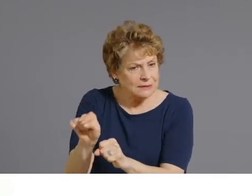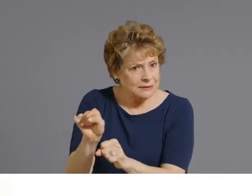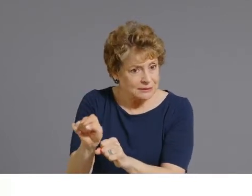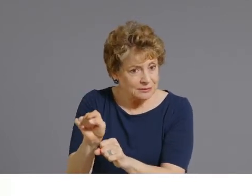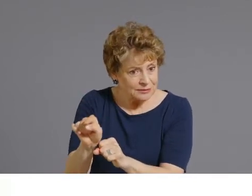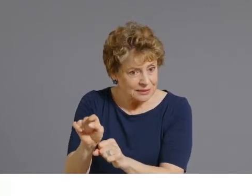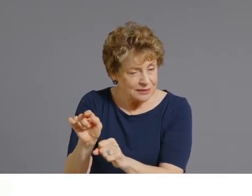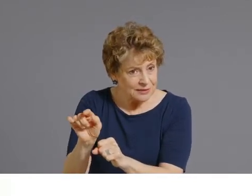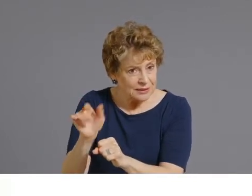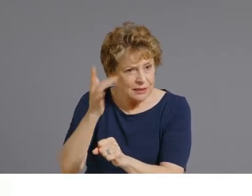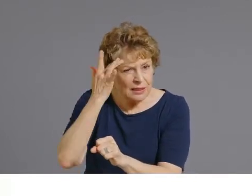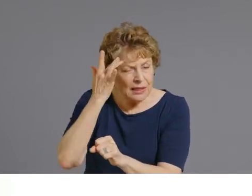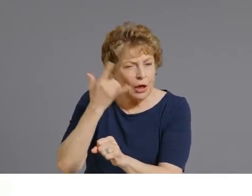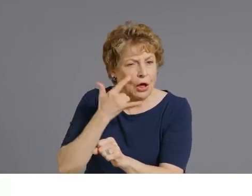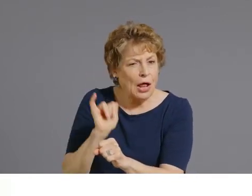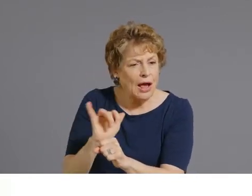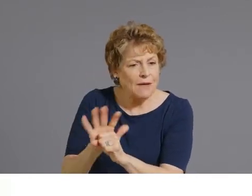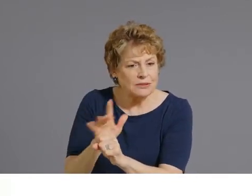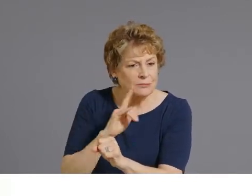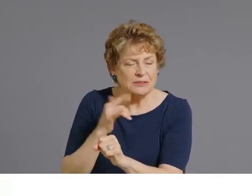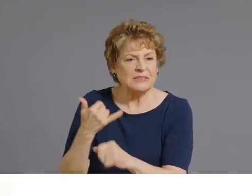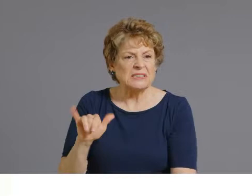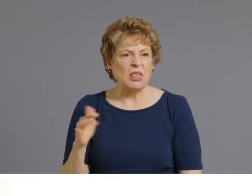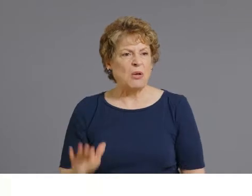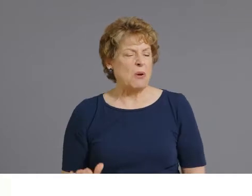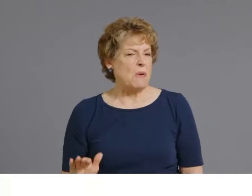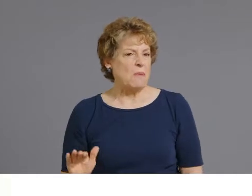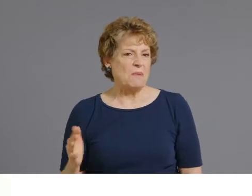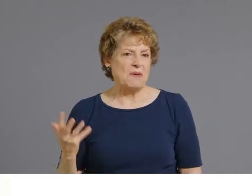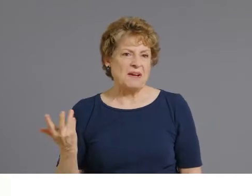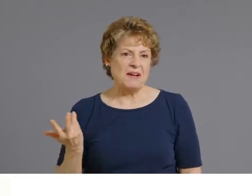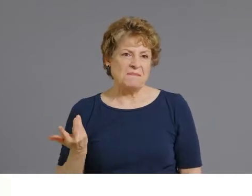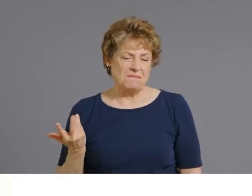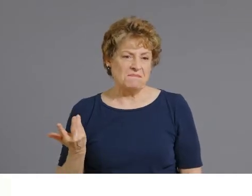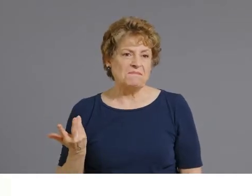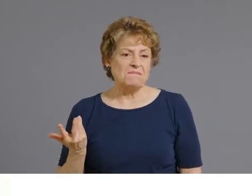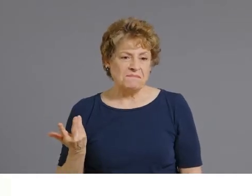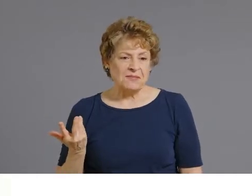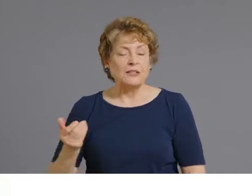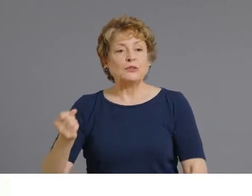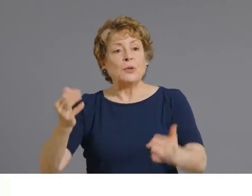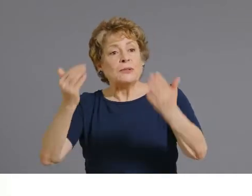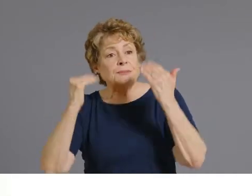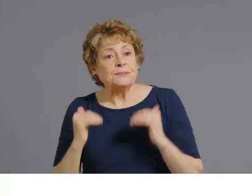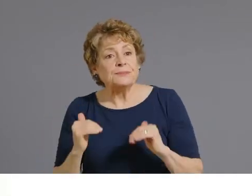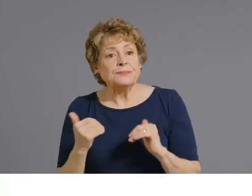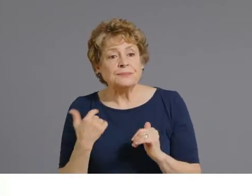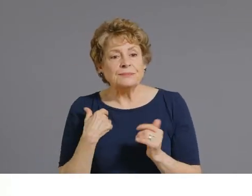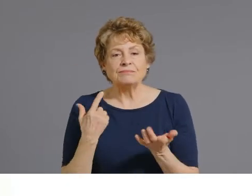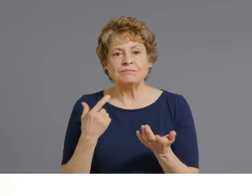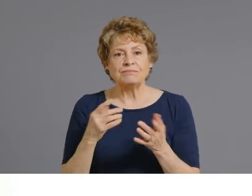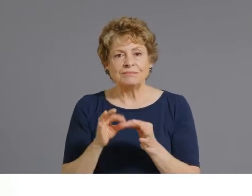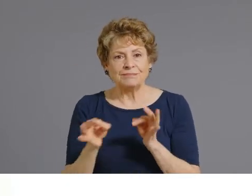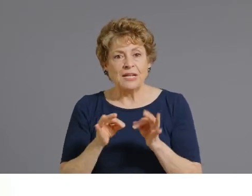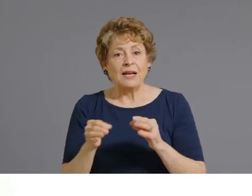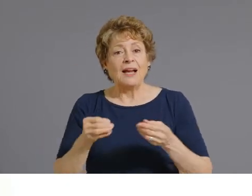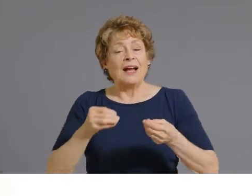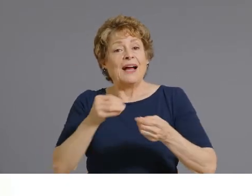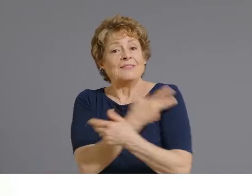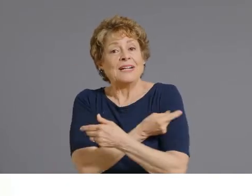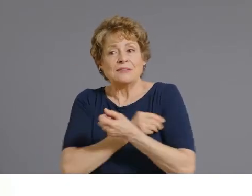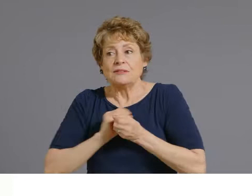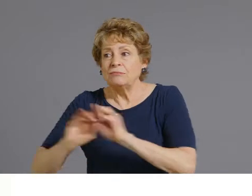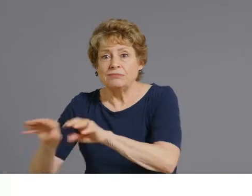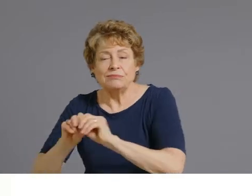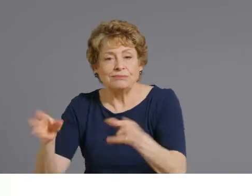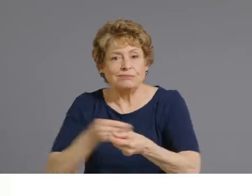low. So with that, I will move on to our COVID vaccine distribution. To